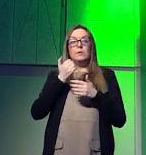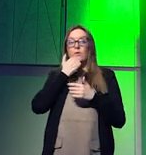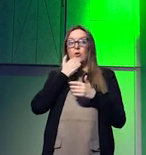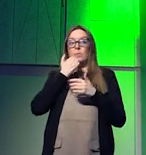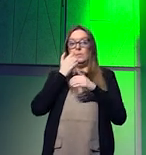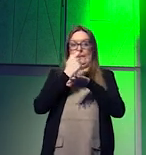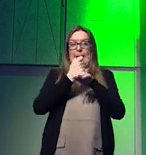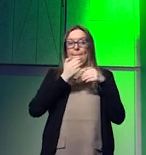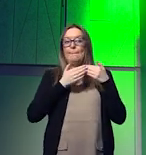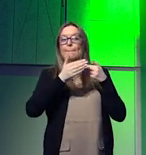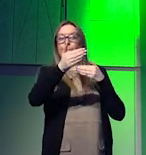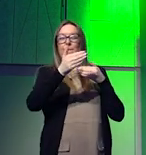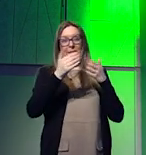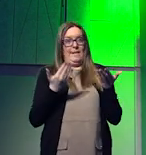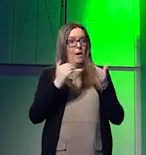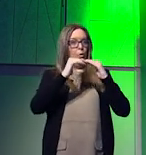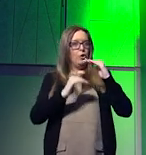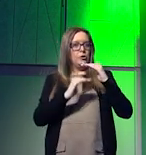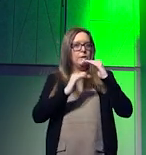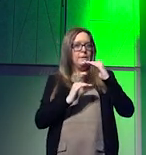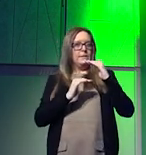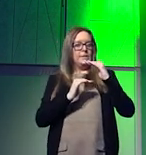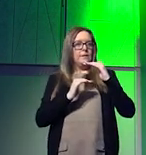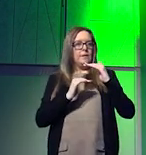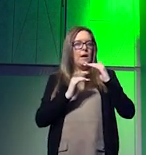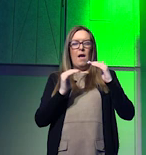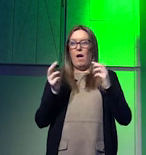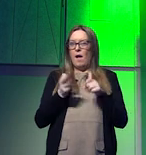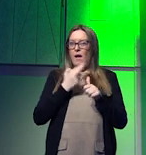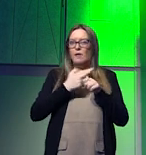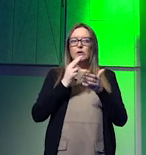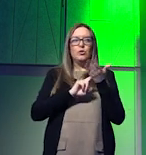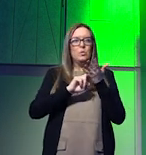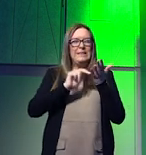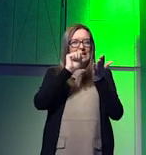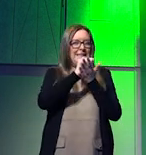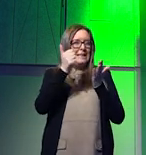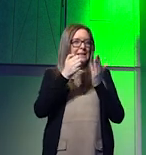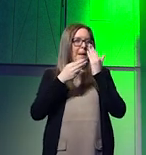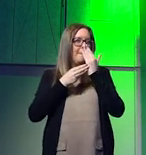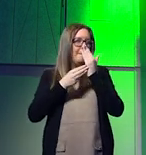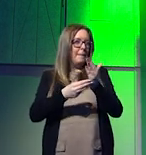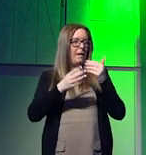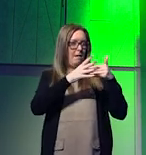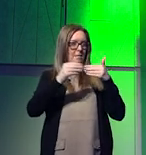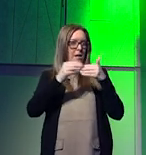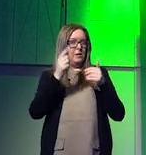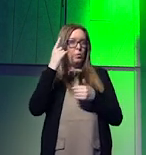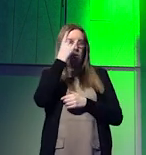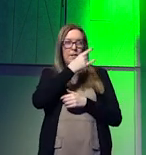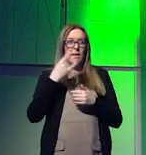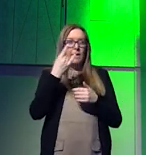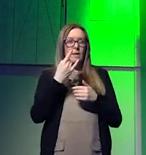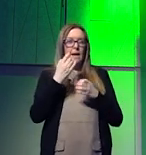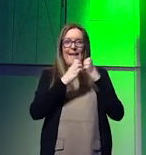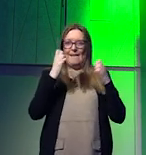underestimates is that we're already losing 16 million dollars an hour on account of climate hazards